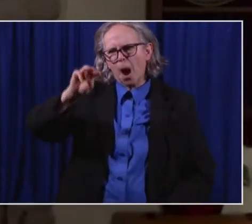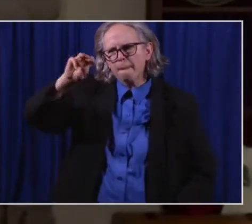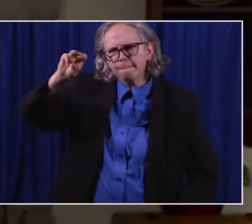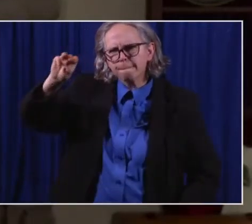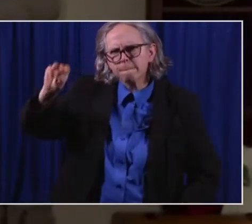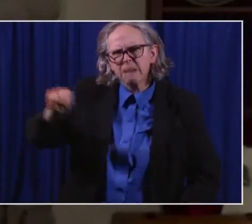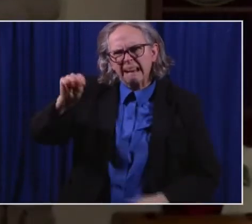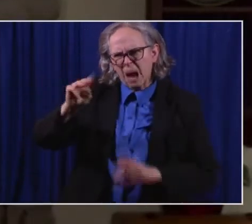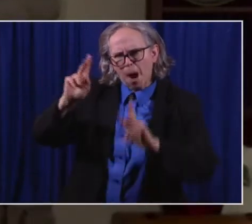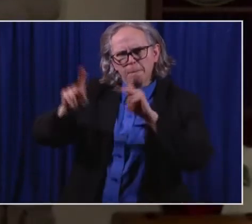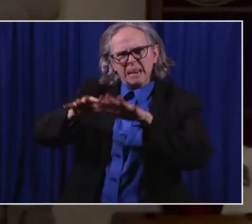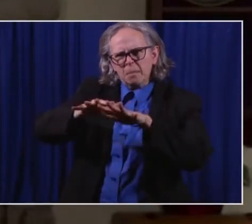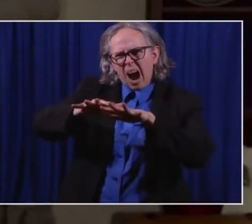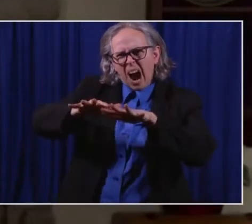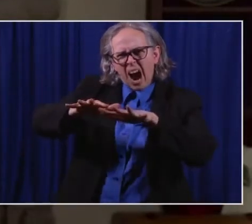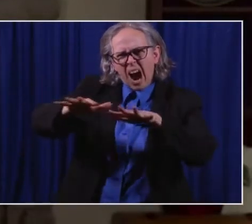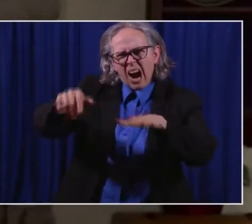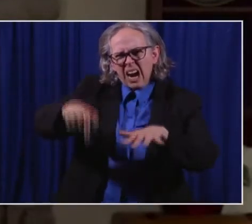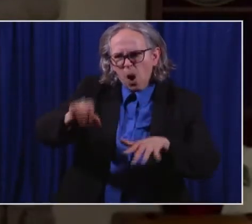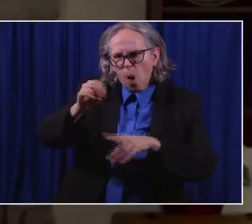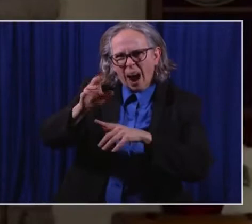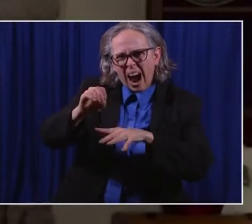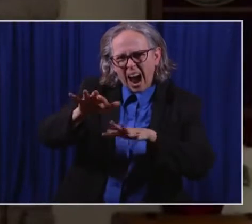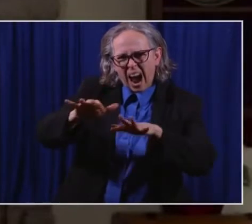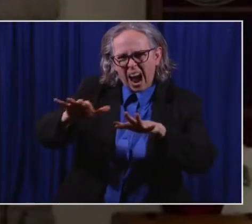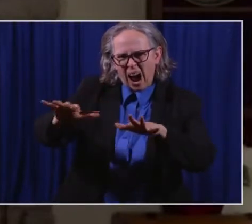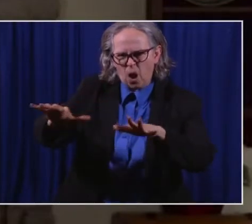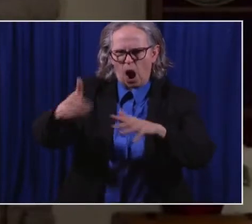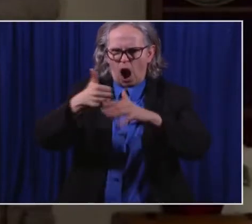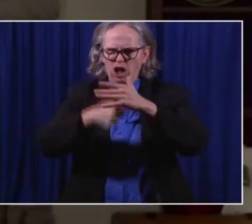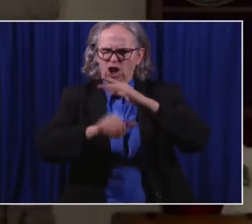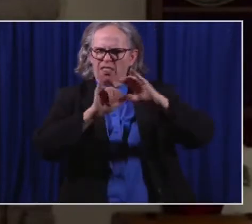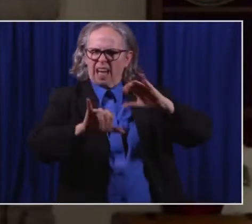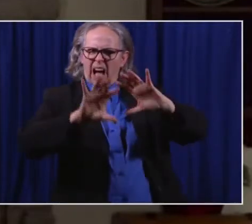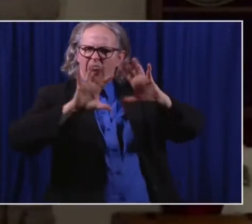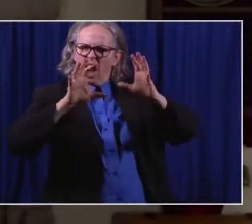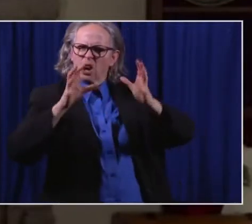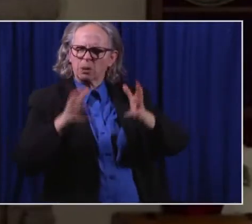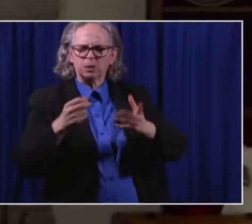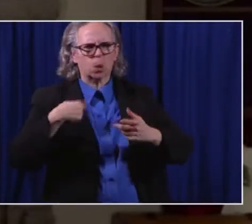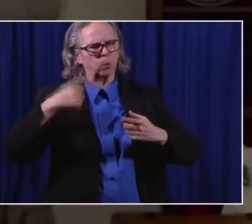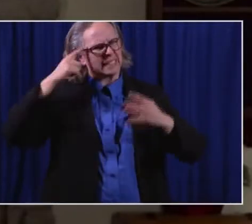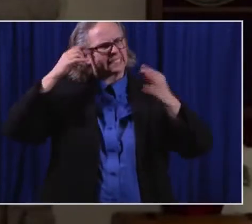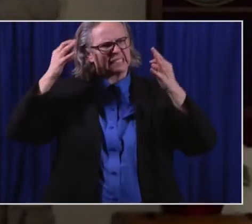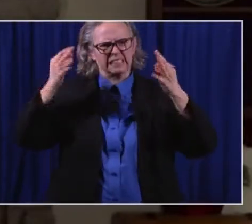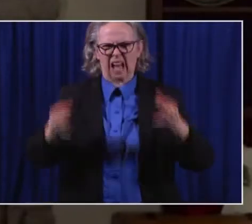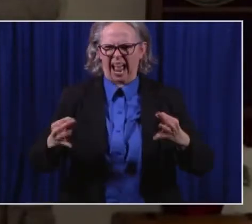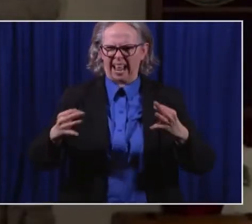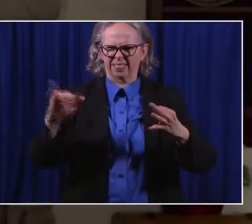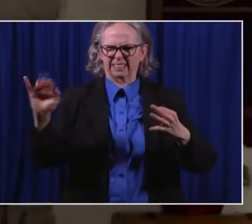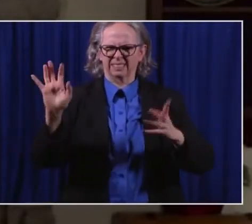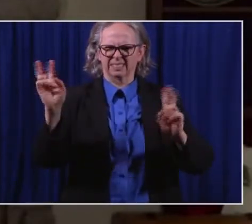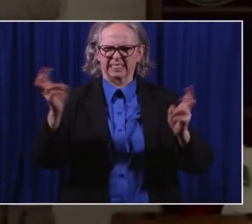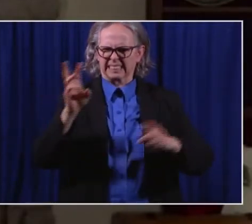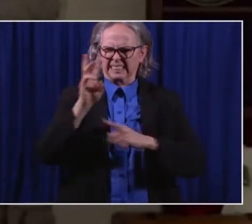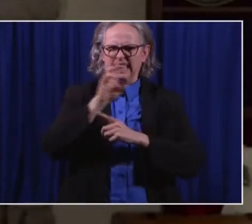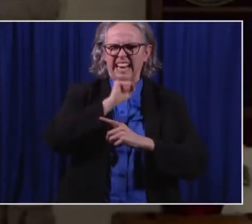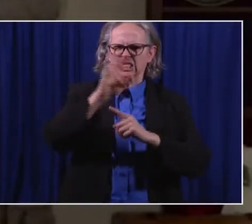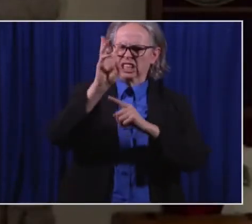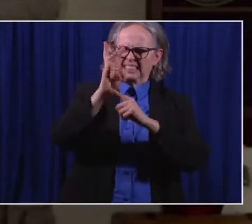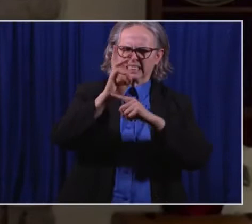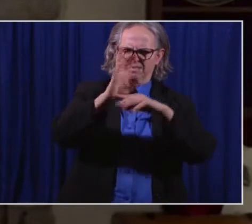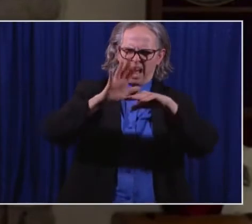you know, where to make, where to draw the line. Uh, and it was clear that this is the most at risk